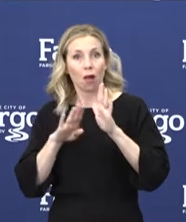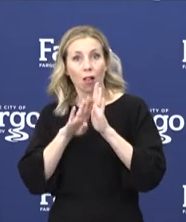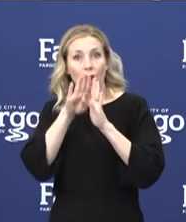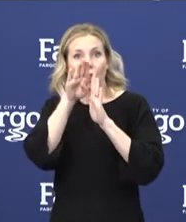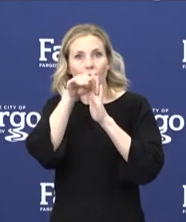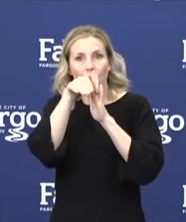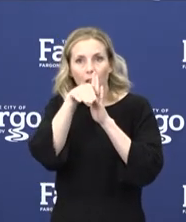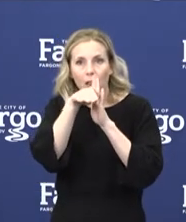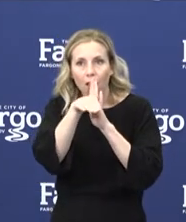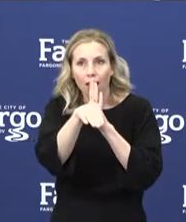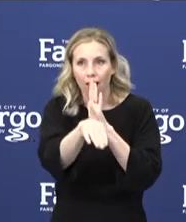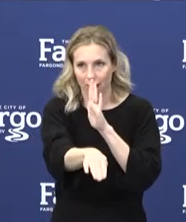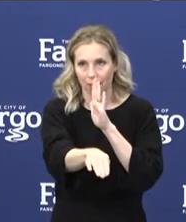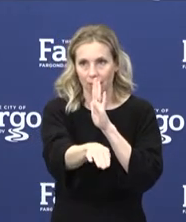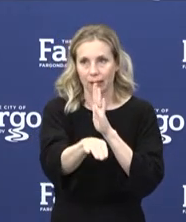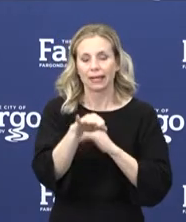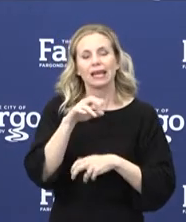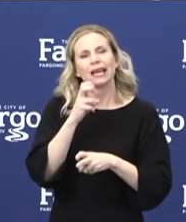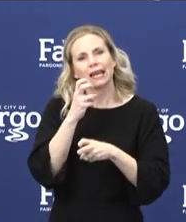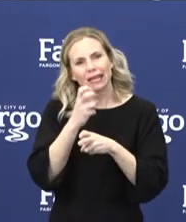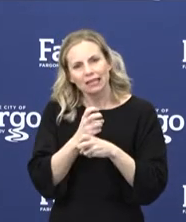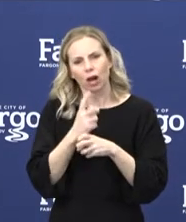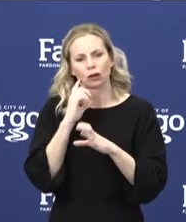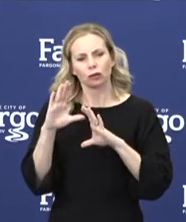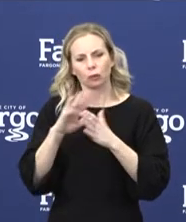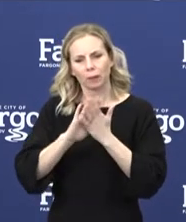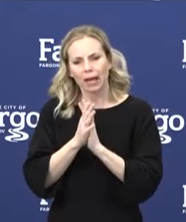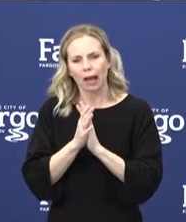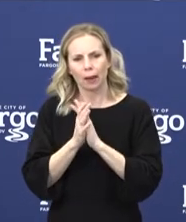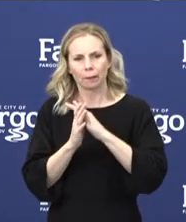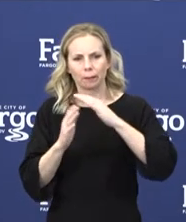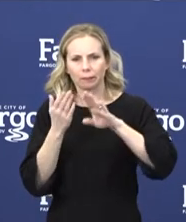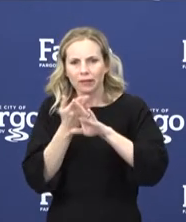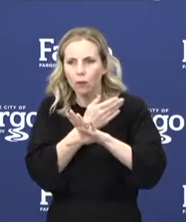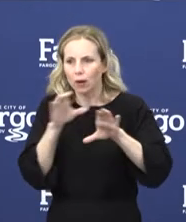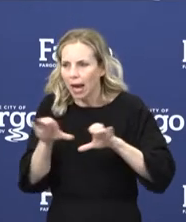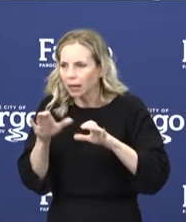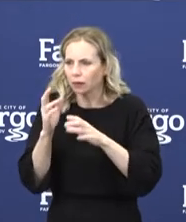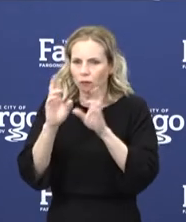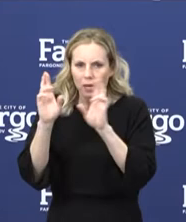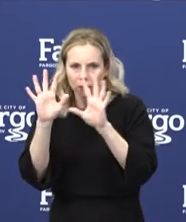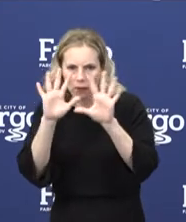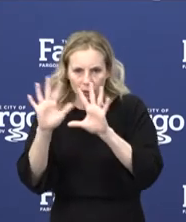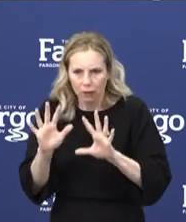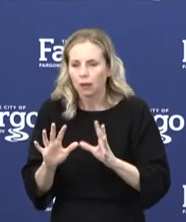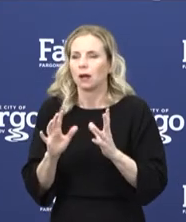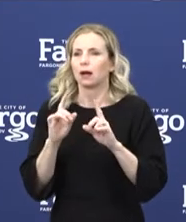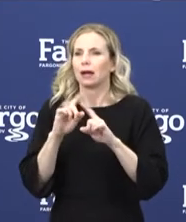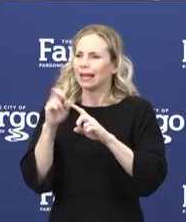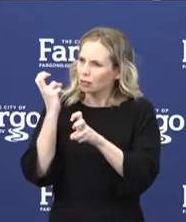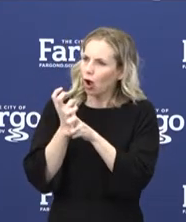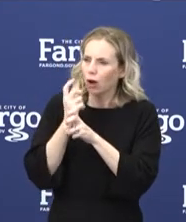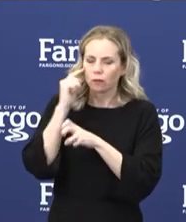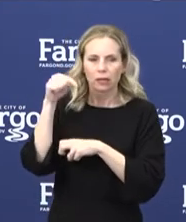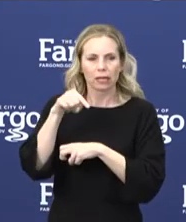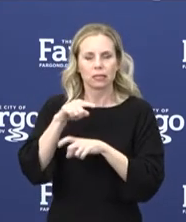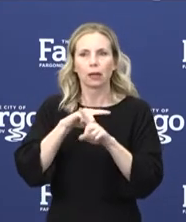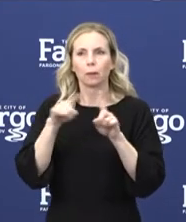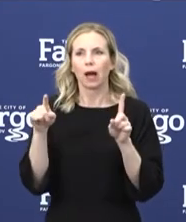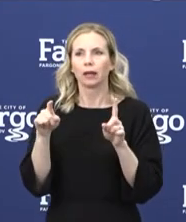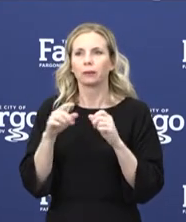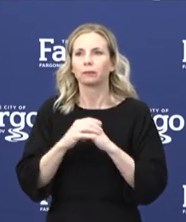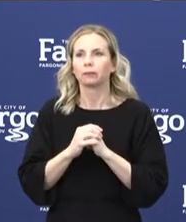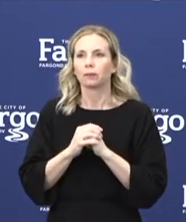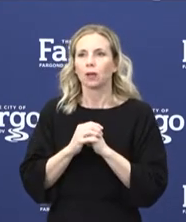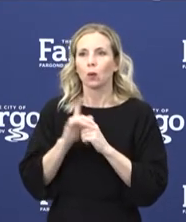is why we need that proactive approach. There's no way to quantify the number of people that did not get sick because these preventative practices were put in